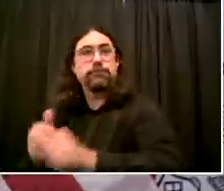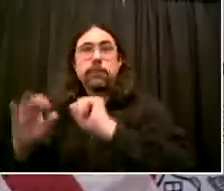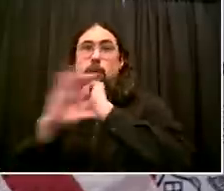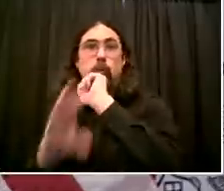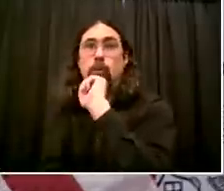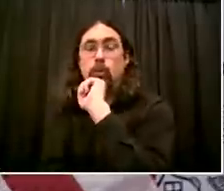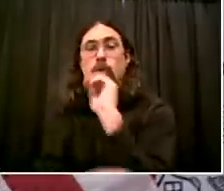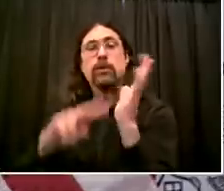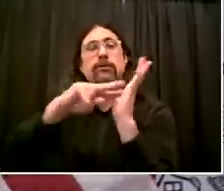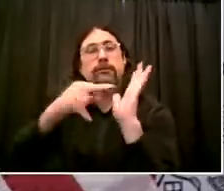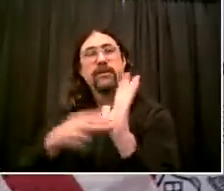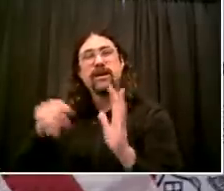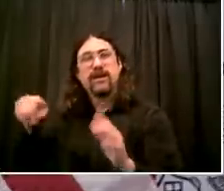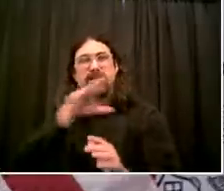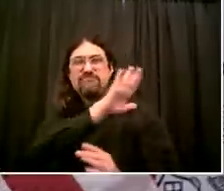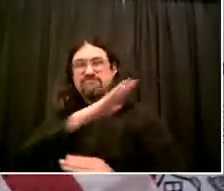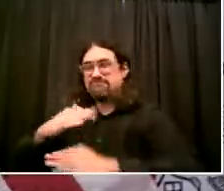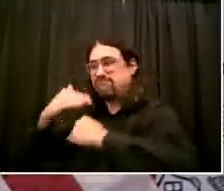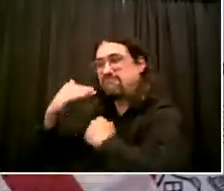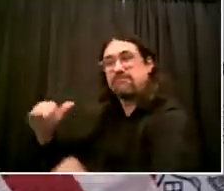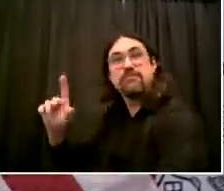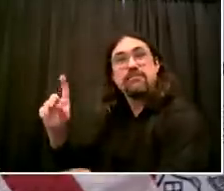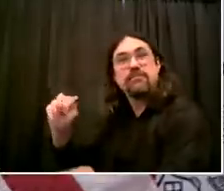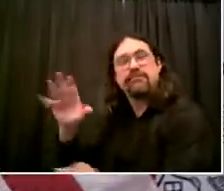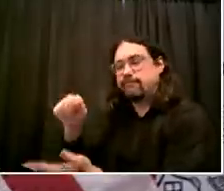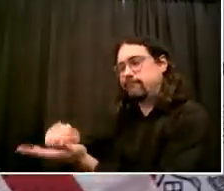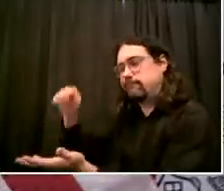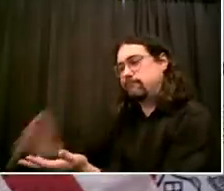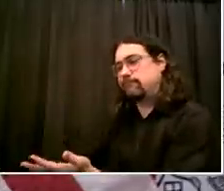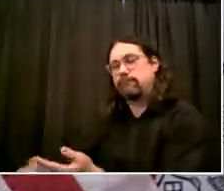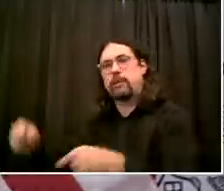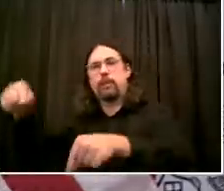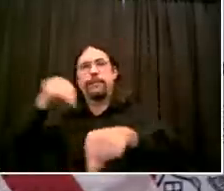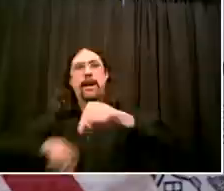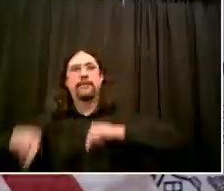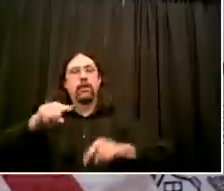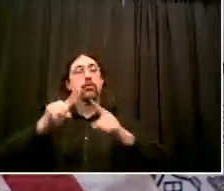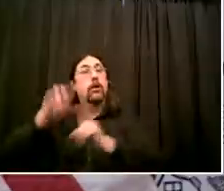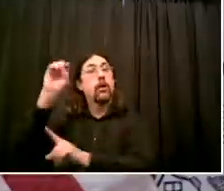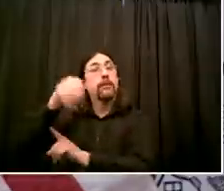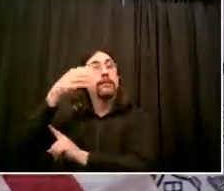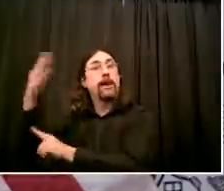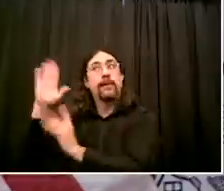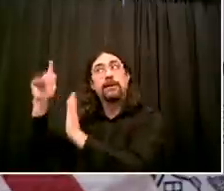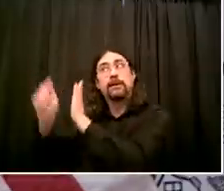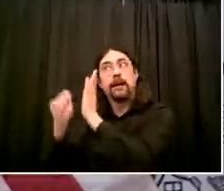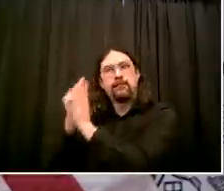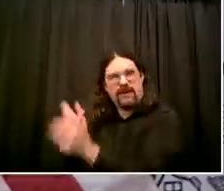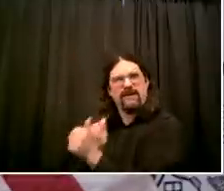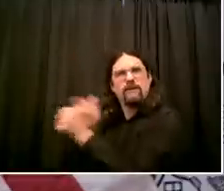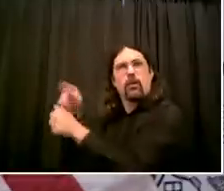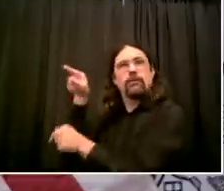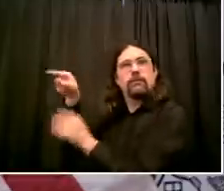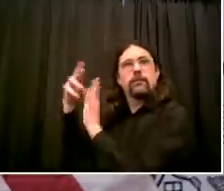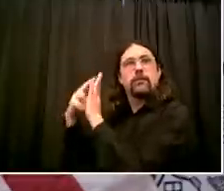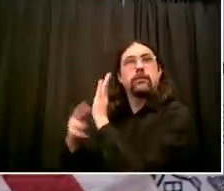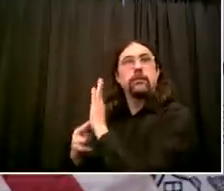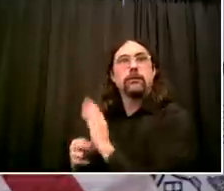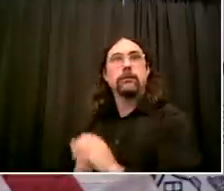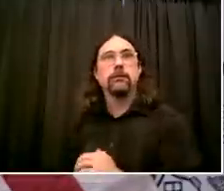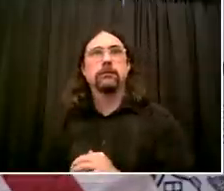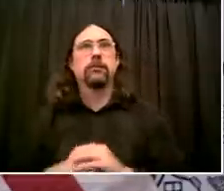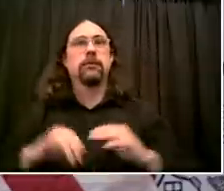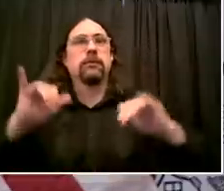DREAMers who are part of our city, part of our country, need to know that they will have a bright future here.